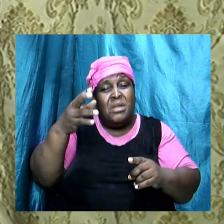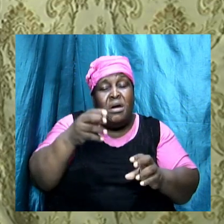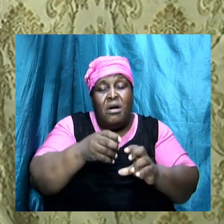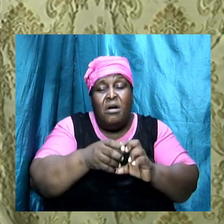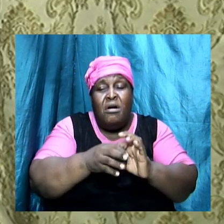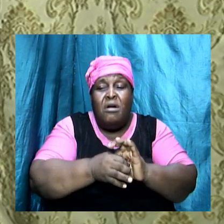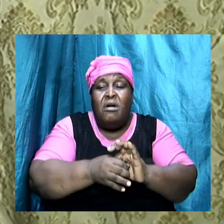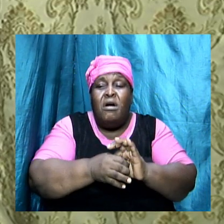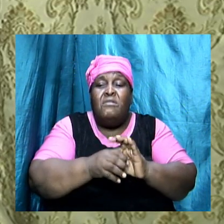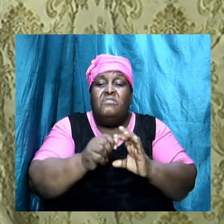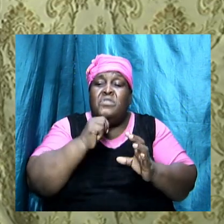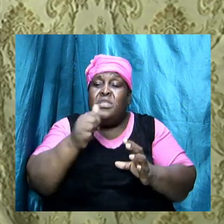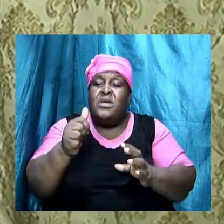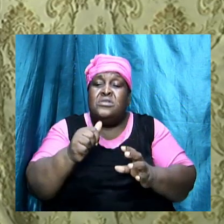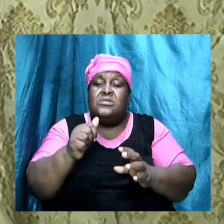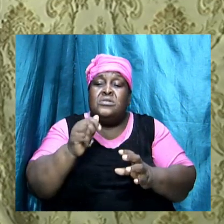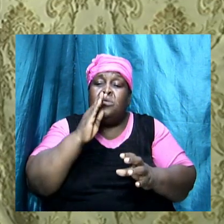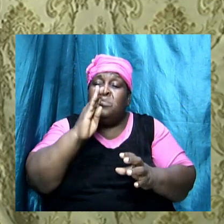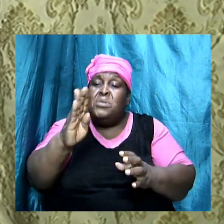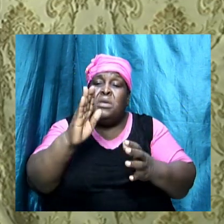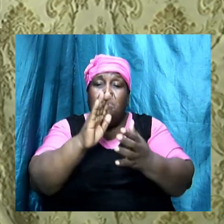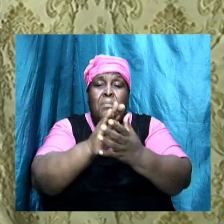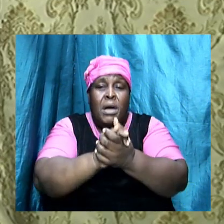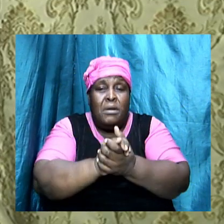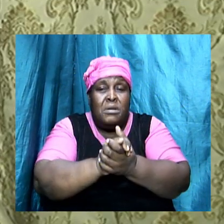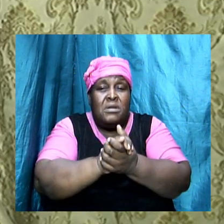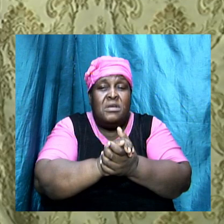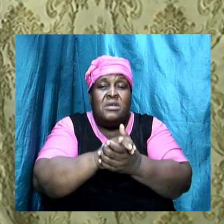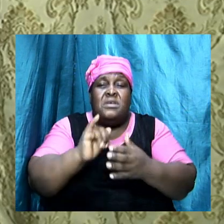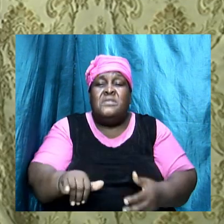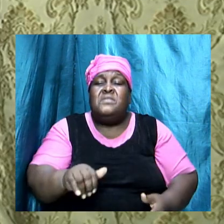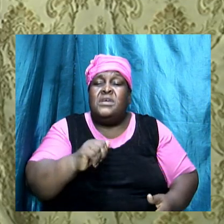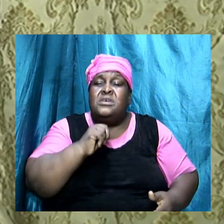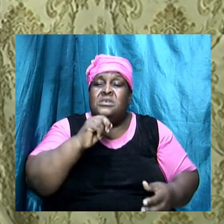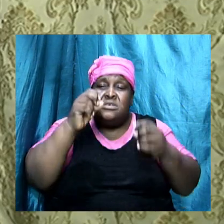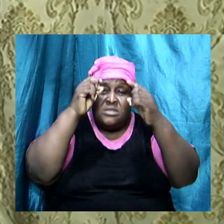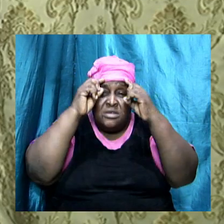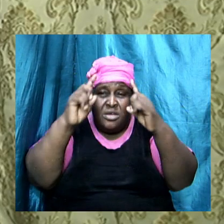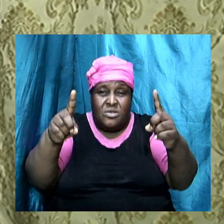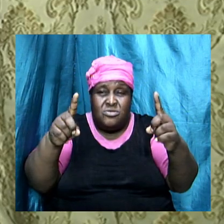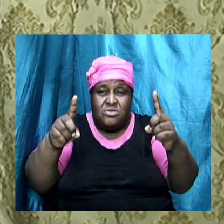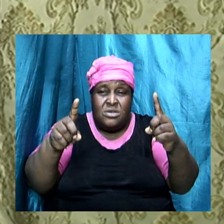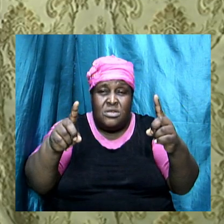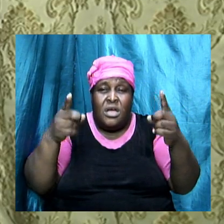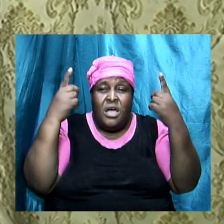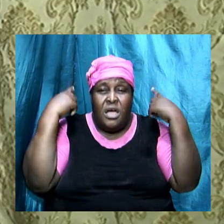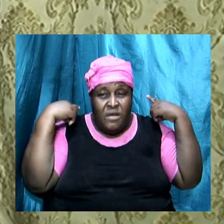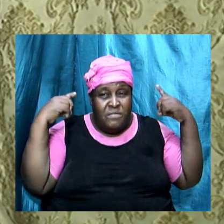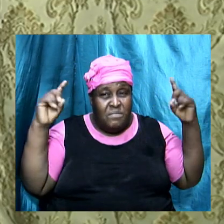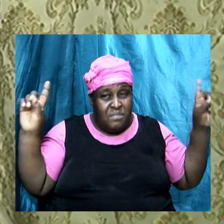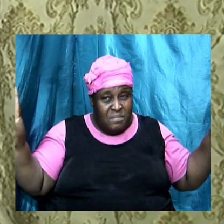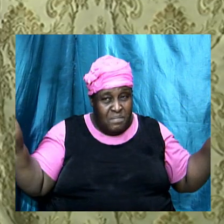is not to get married. I am telling you that that is the doctrine of demon.